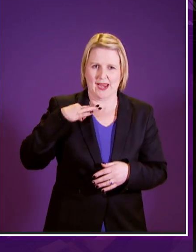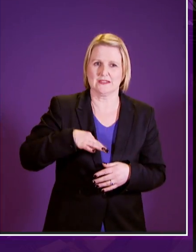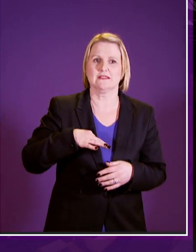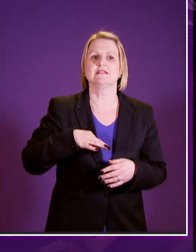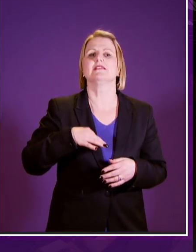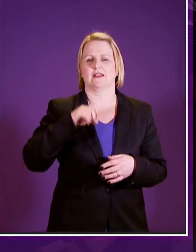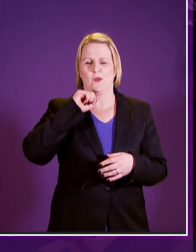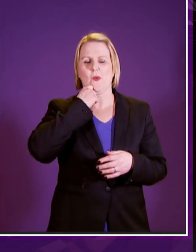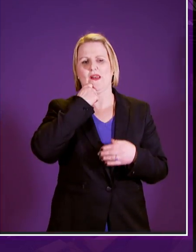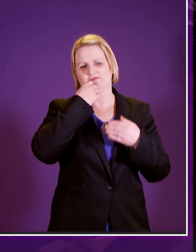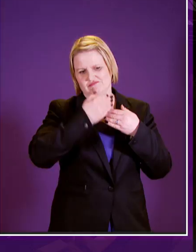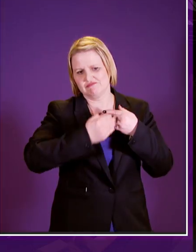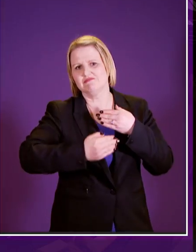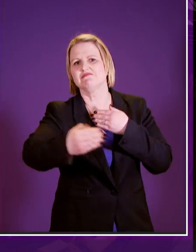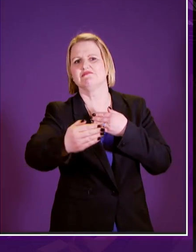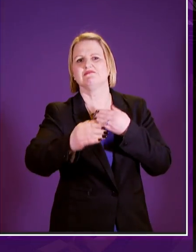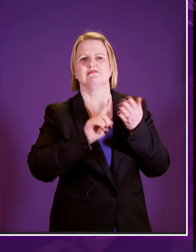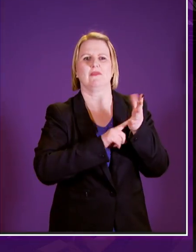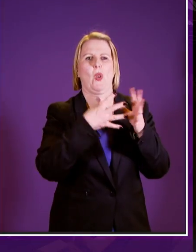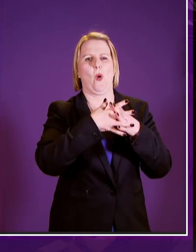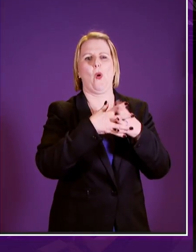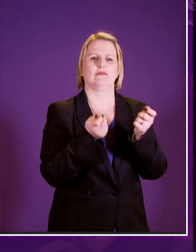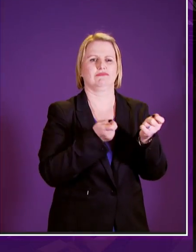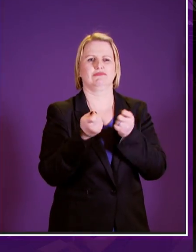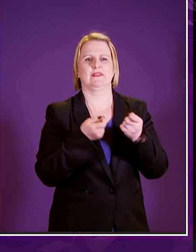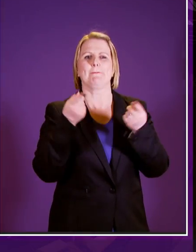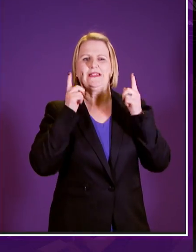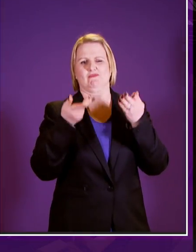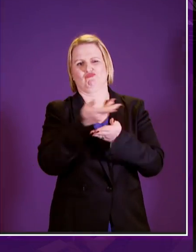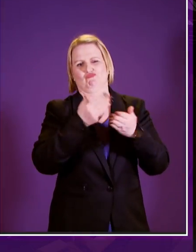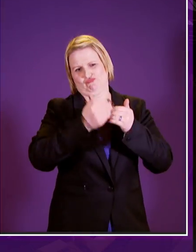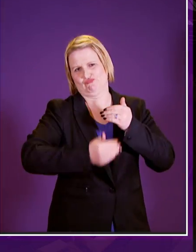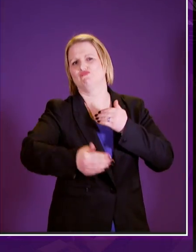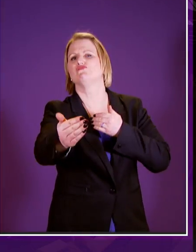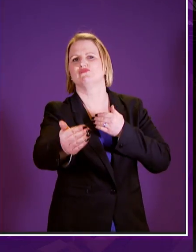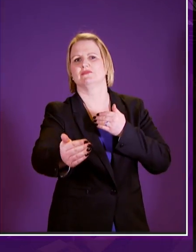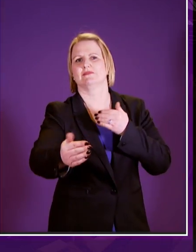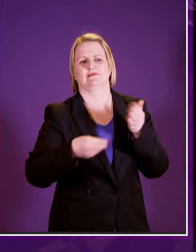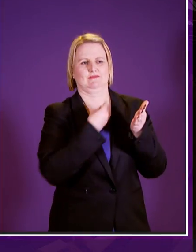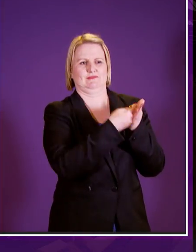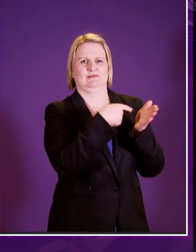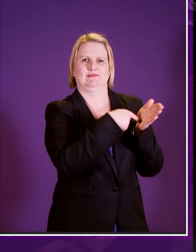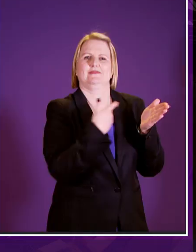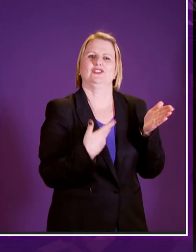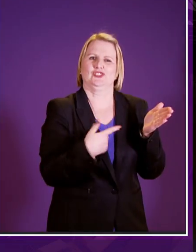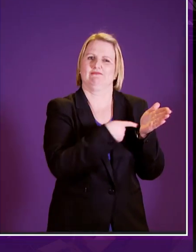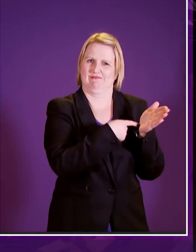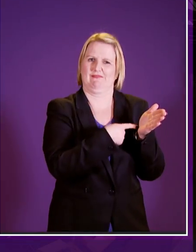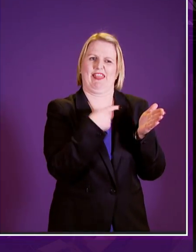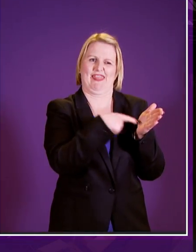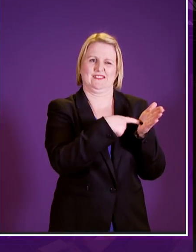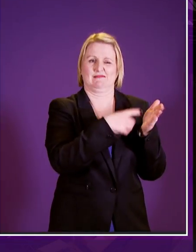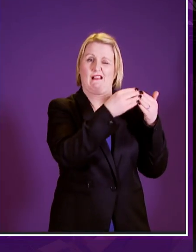provided for in regulations to be made by ministers and these are matters which are not addressed in the bill at all the bill sets the